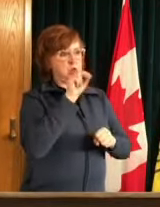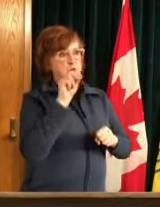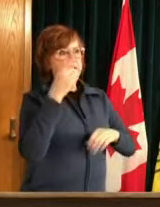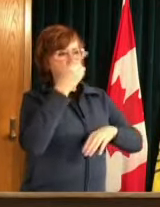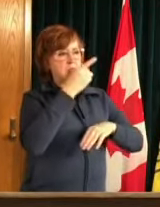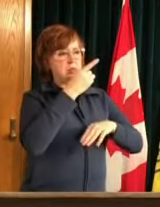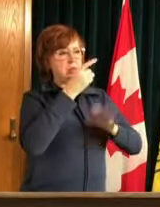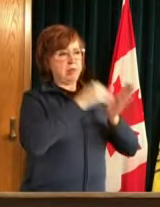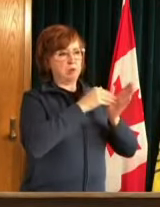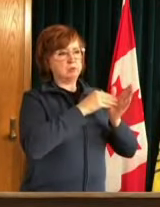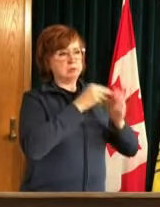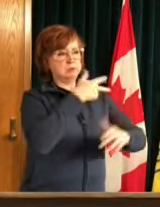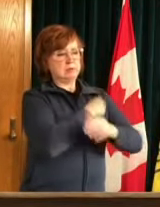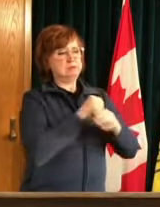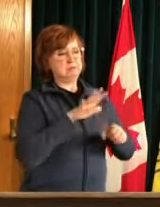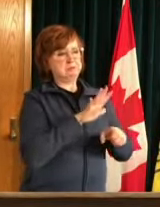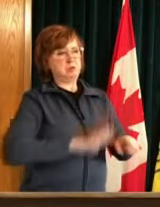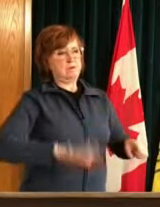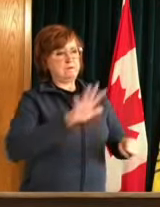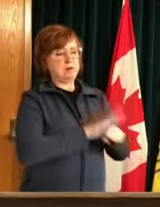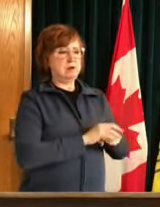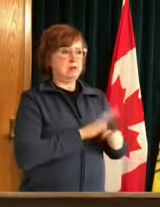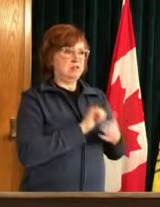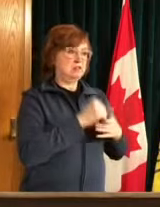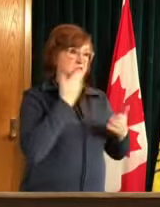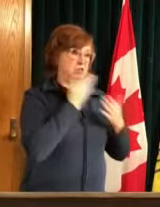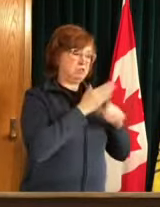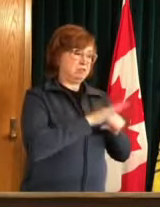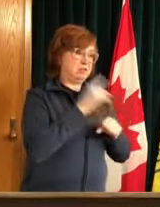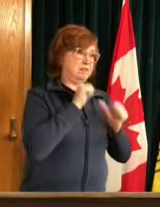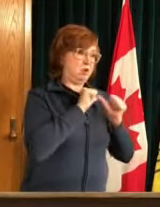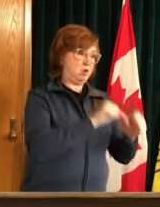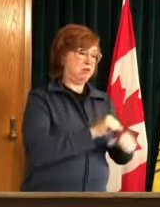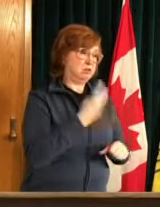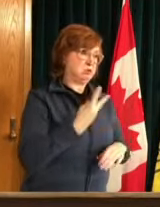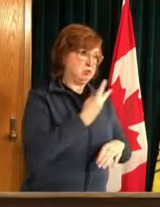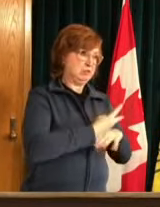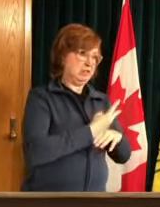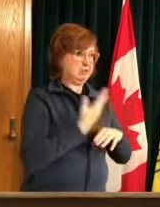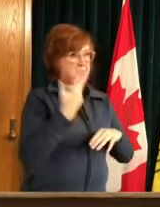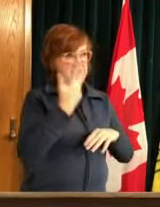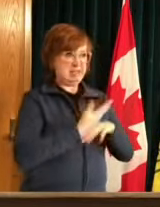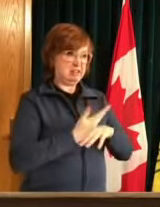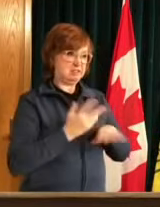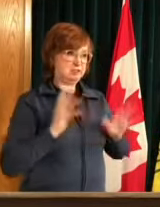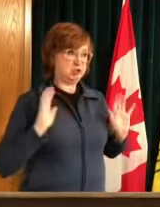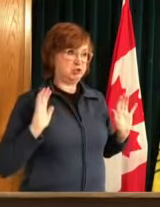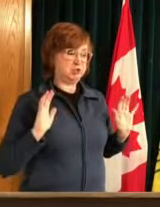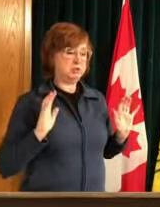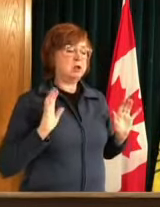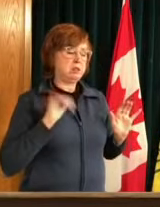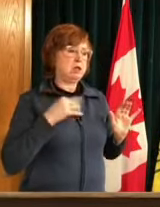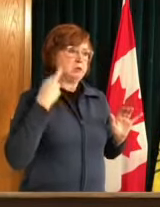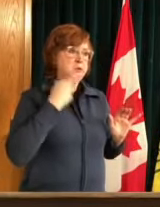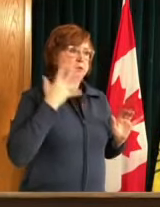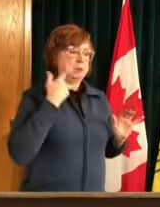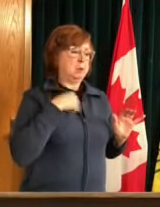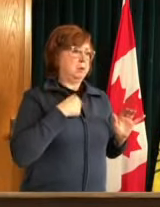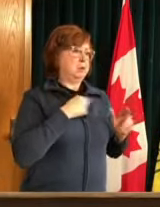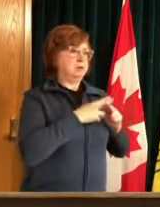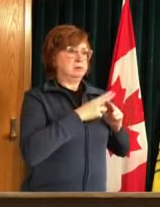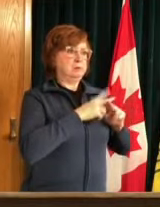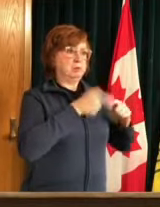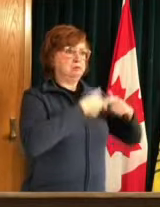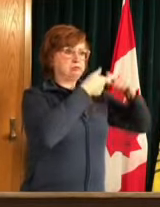pace that we are capable of moving as a result we have unfortunately had to temporarily close most of our drive-through clinics that were operating